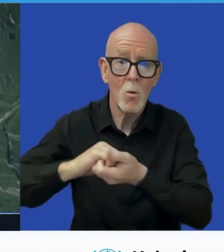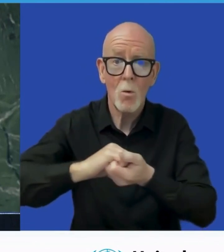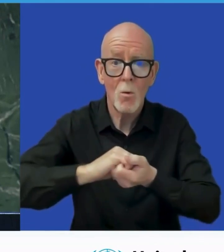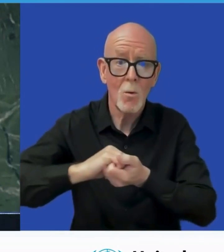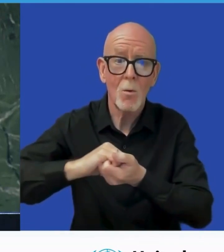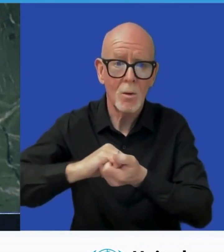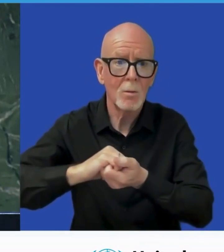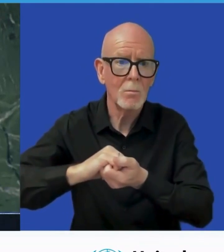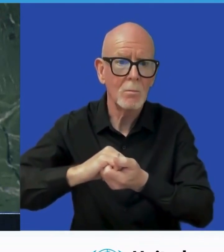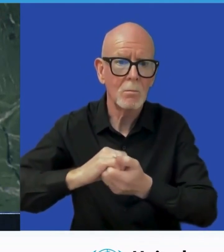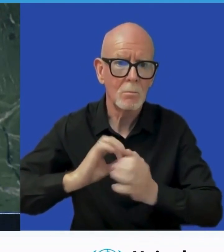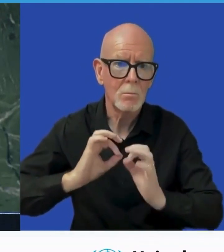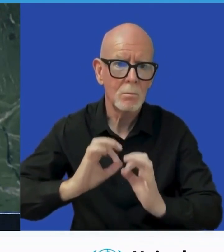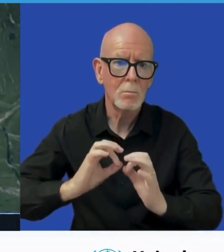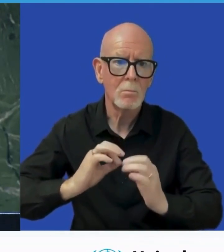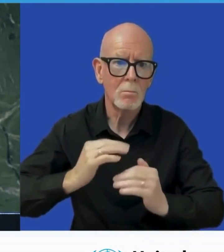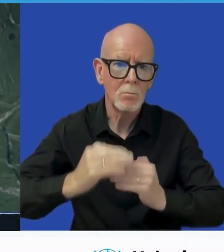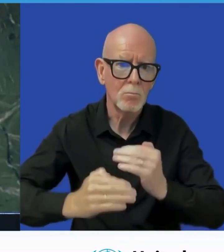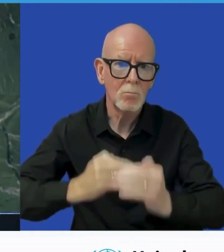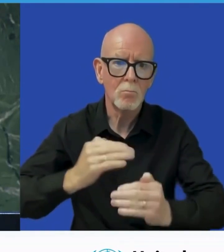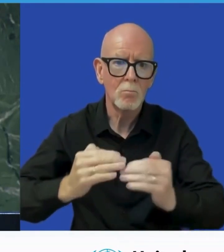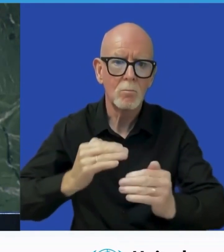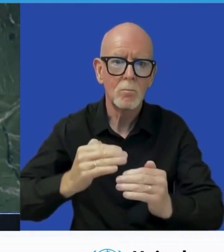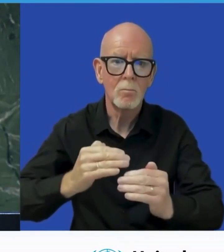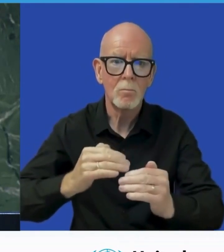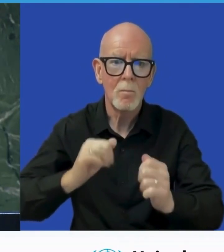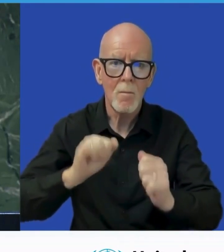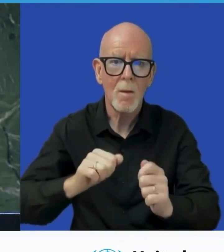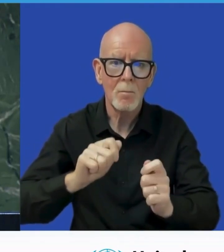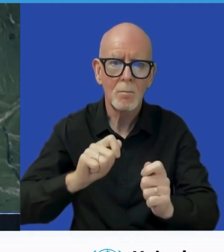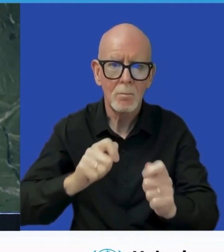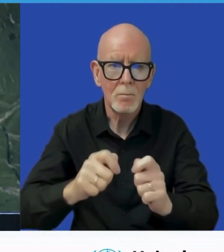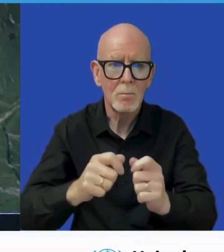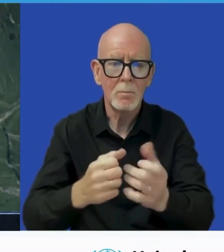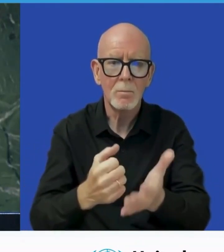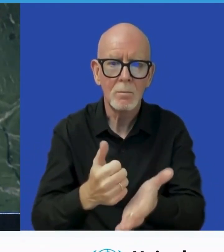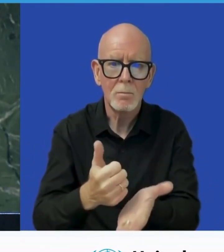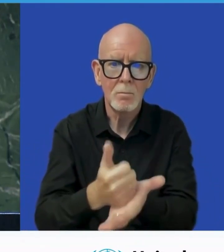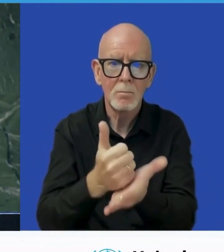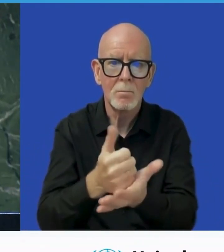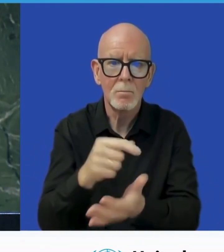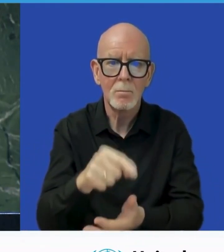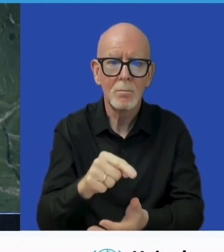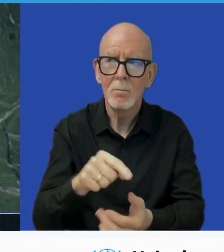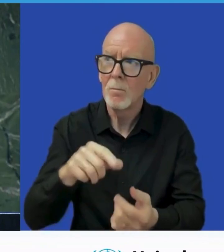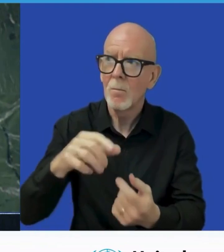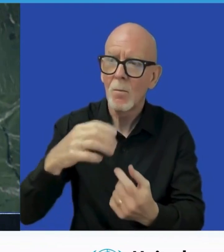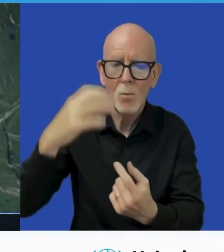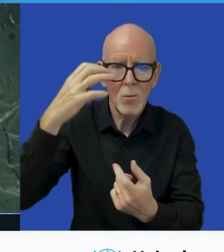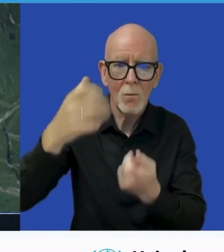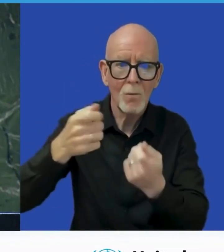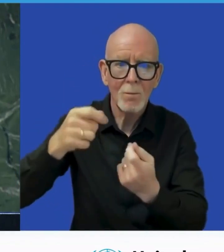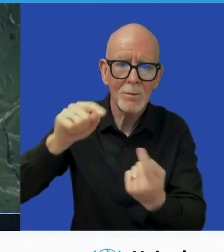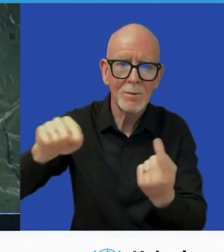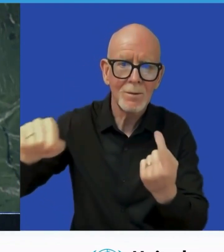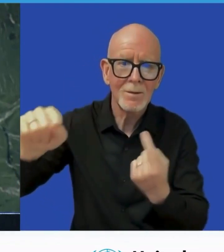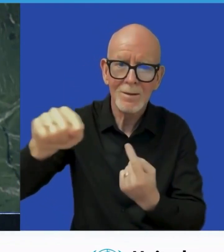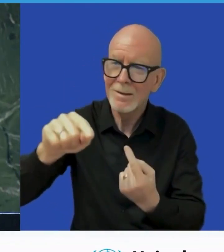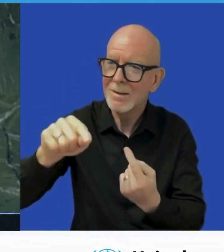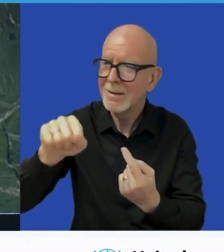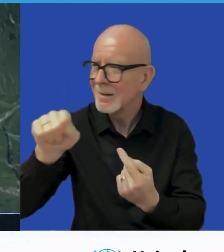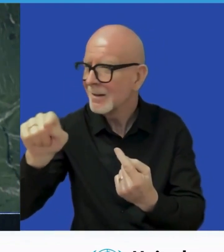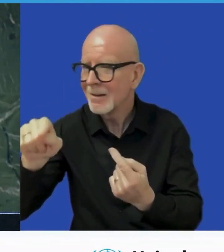places great value on the voluntary national review segment of the high-level political forum